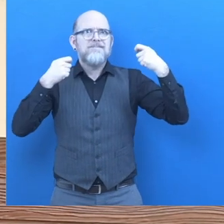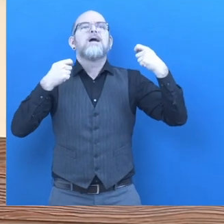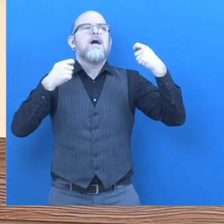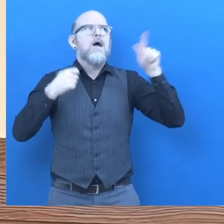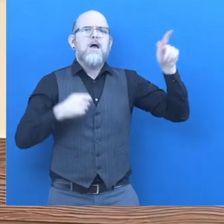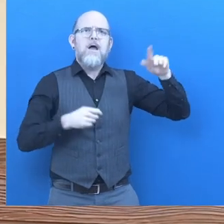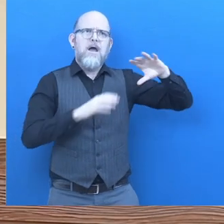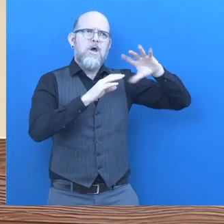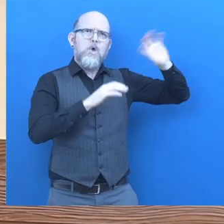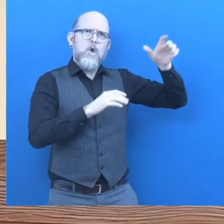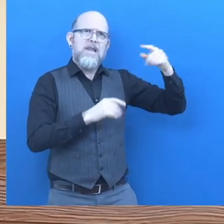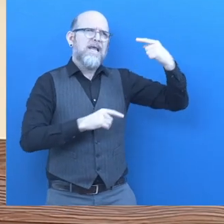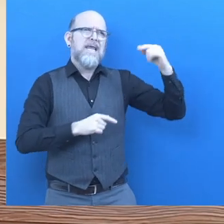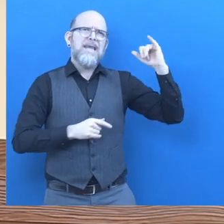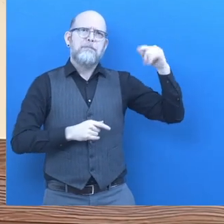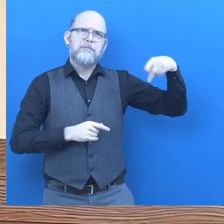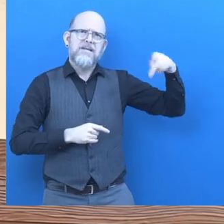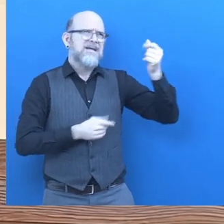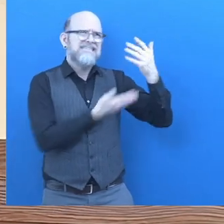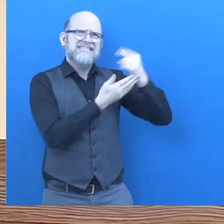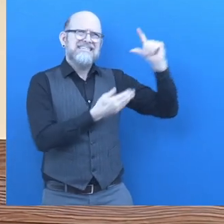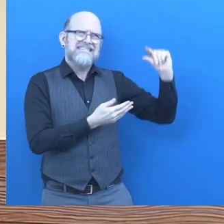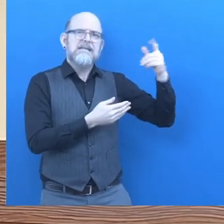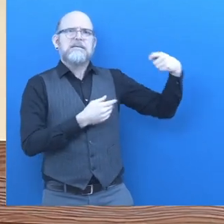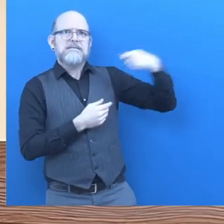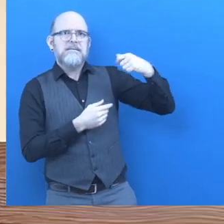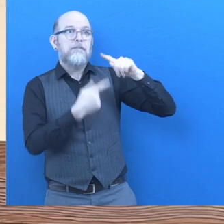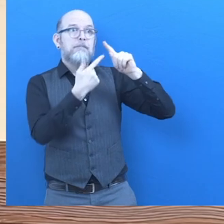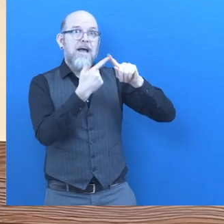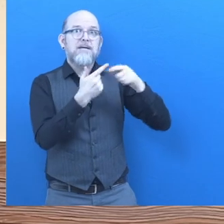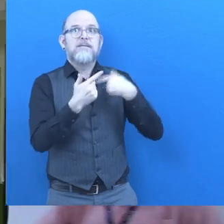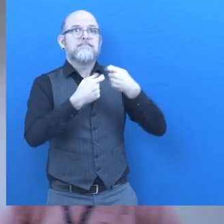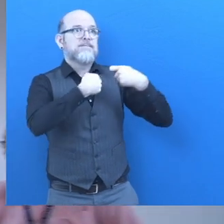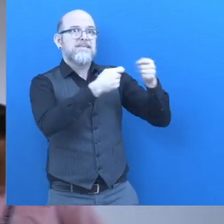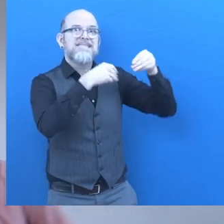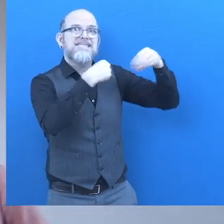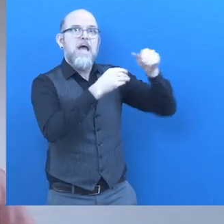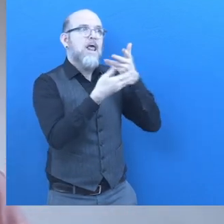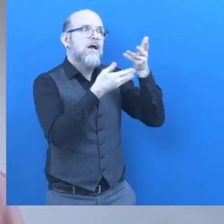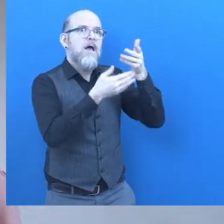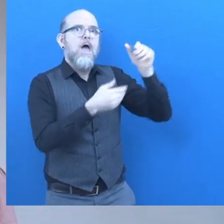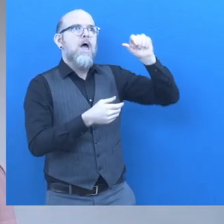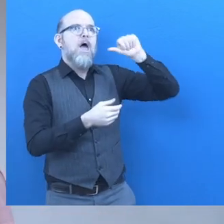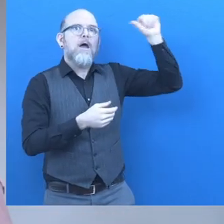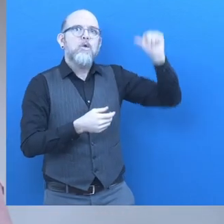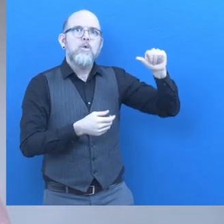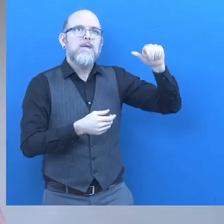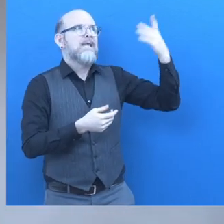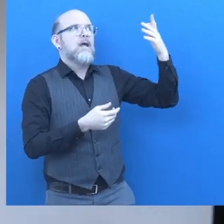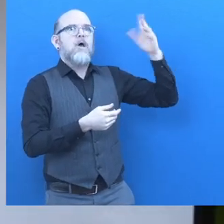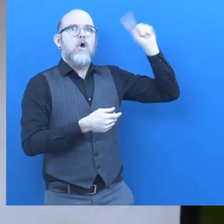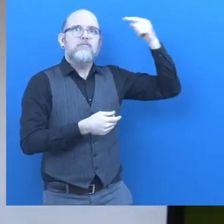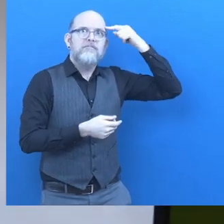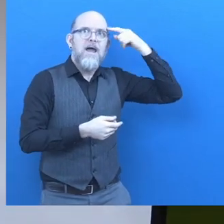countries and perhaps deploying licensing fee or consulting charges for governments and other agencies, business